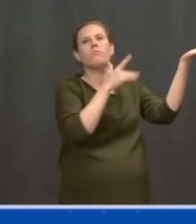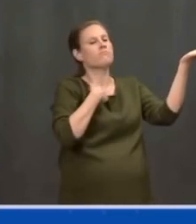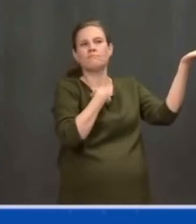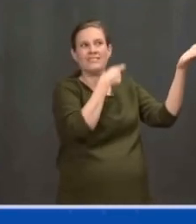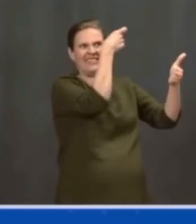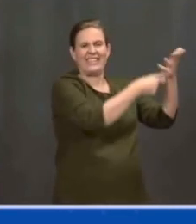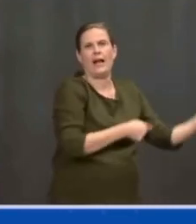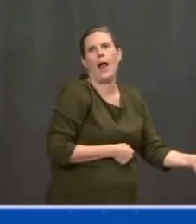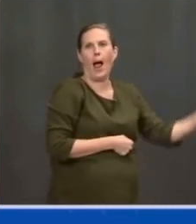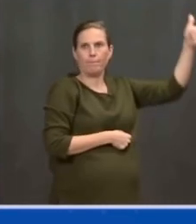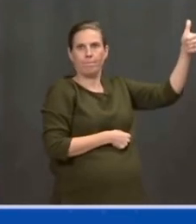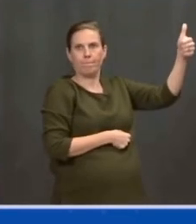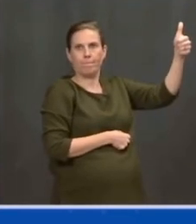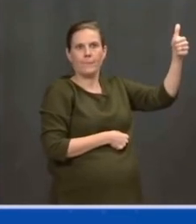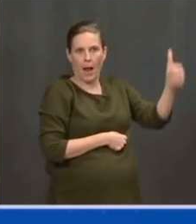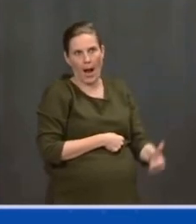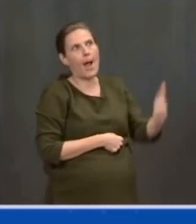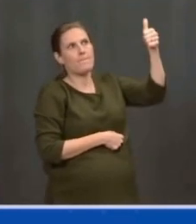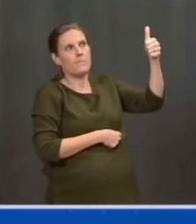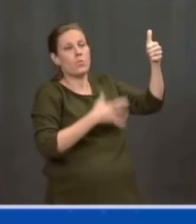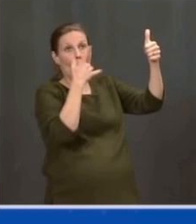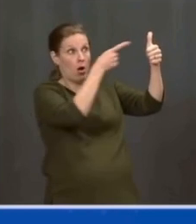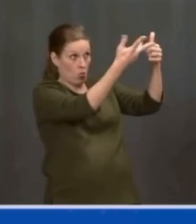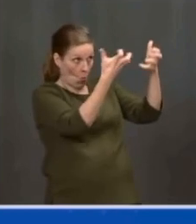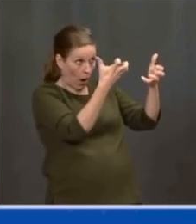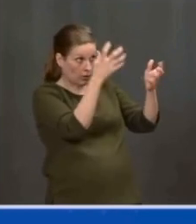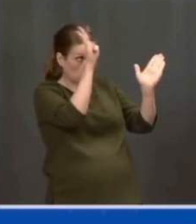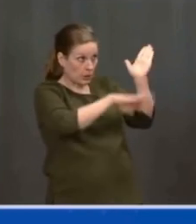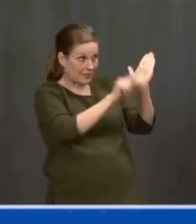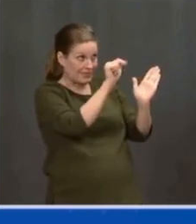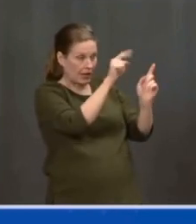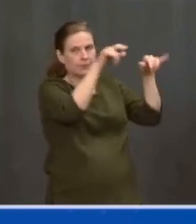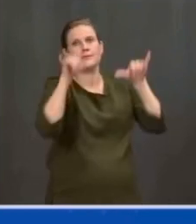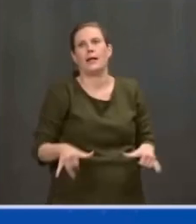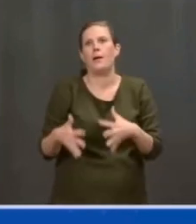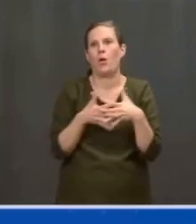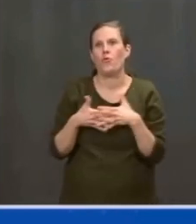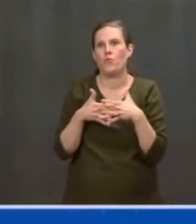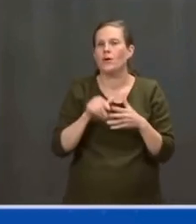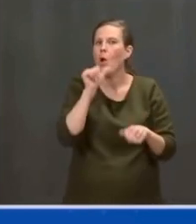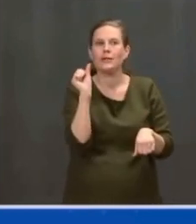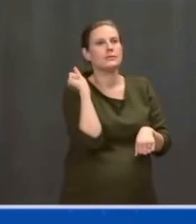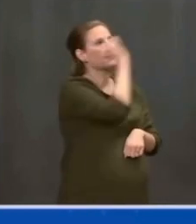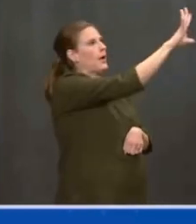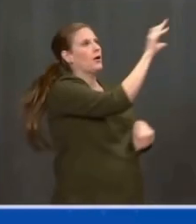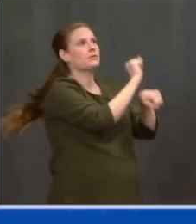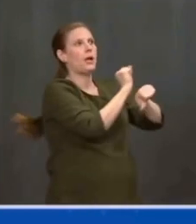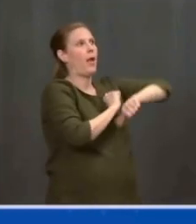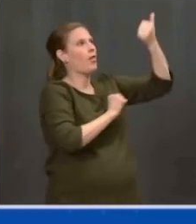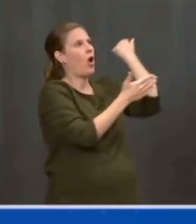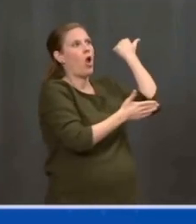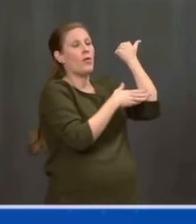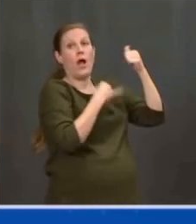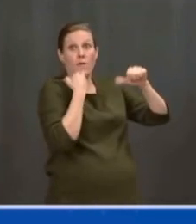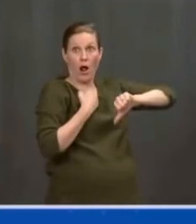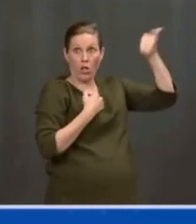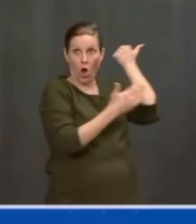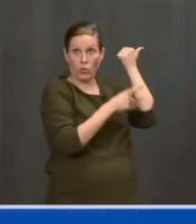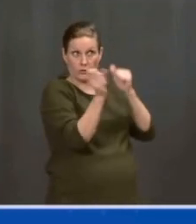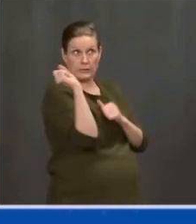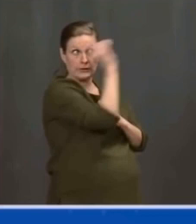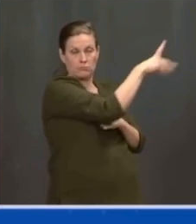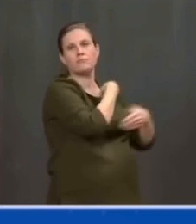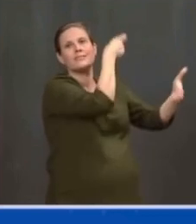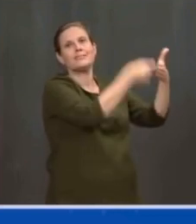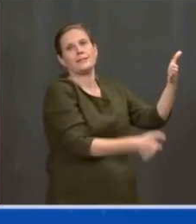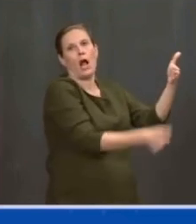locate manufacturing here and manufacturing and production here in the United States. And we'll significantly ramp up